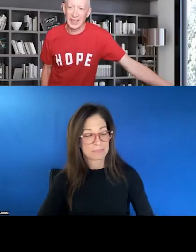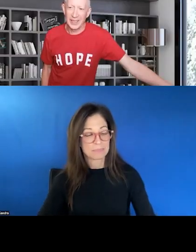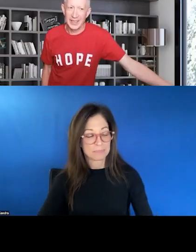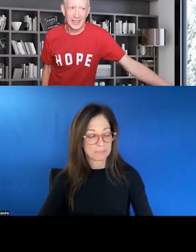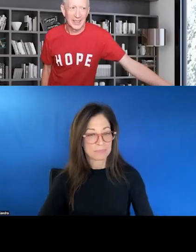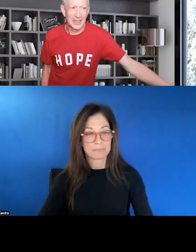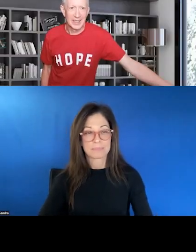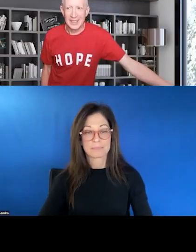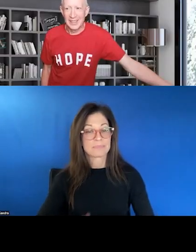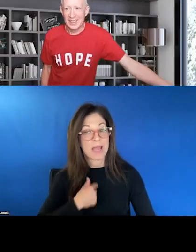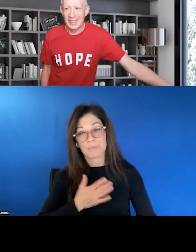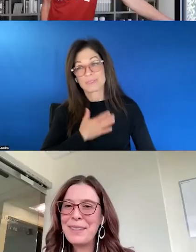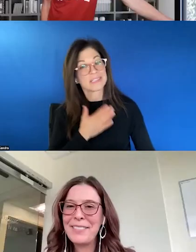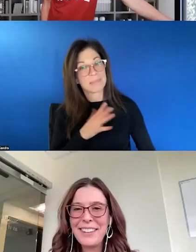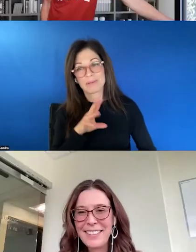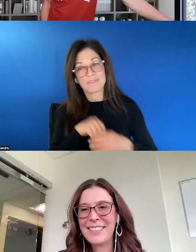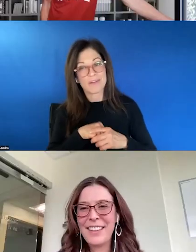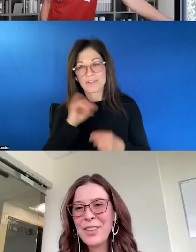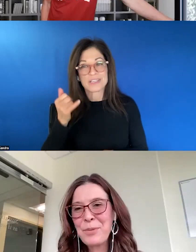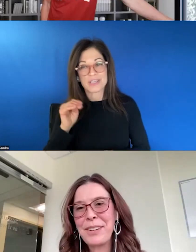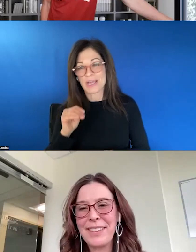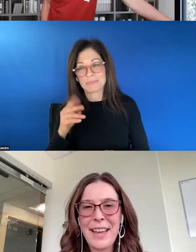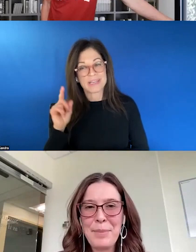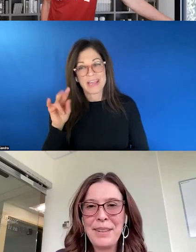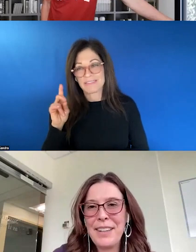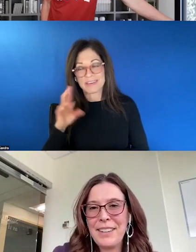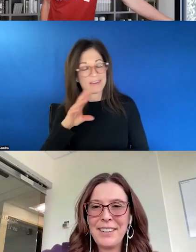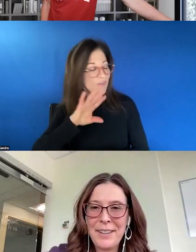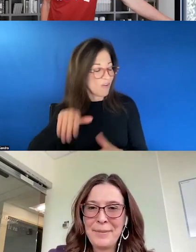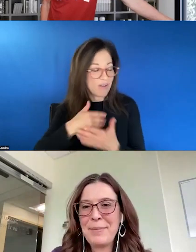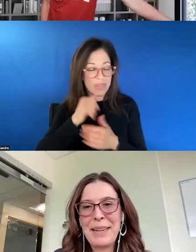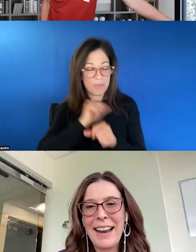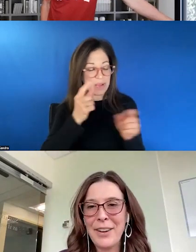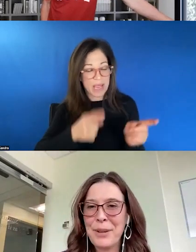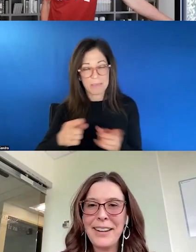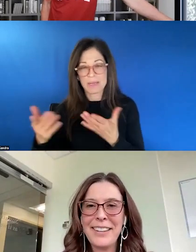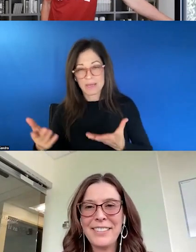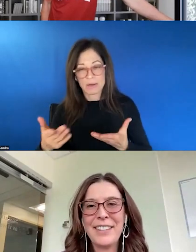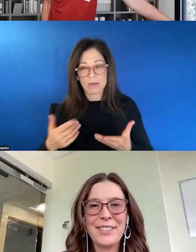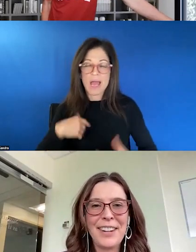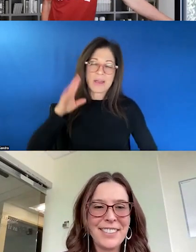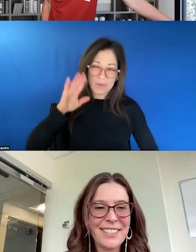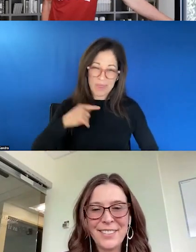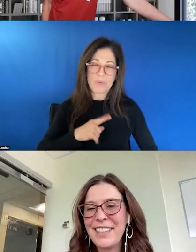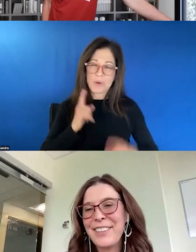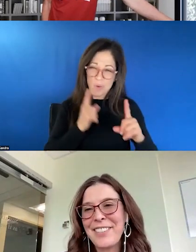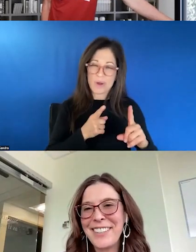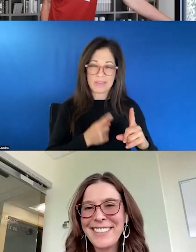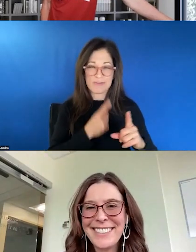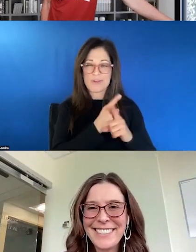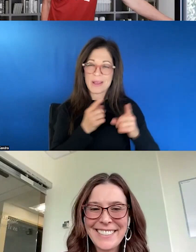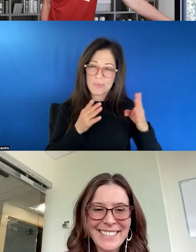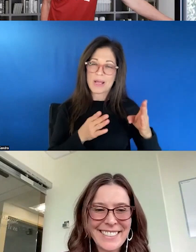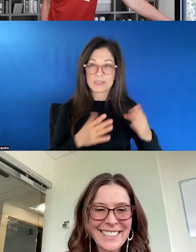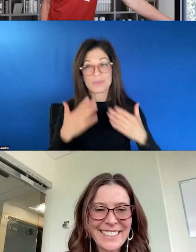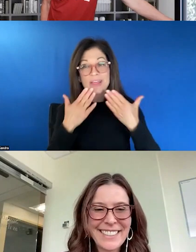I'm just happy to be a part of the jam, David, and all the work that's happening here. I mean, and I know we're headed in the right direction. So thanks for having